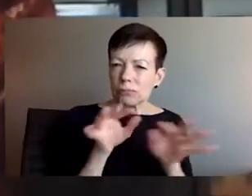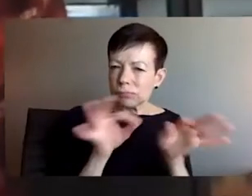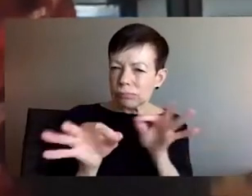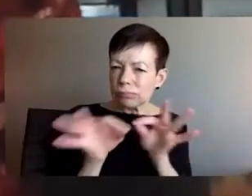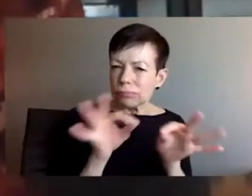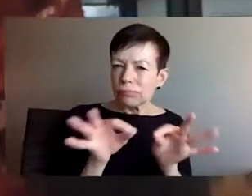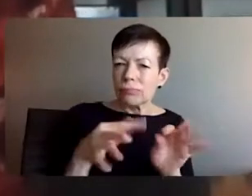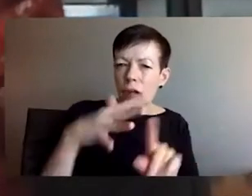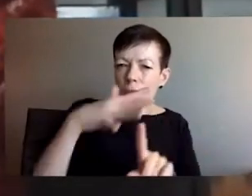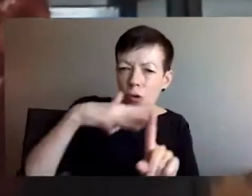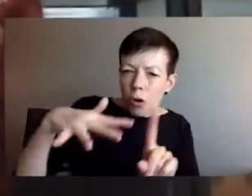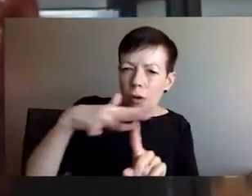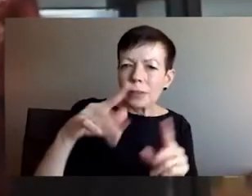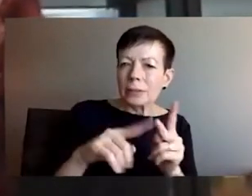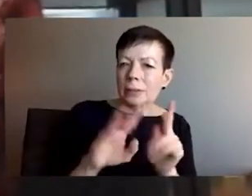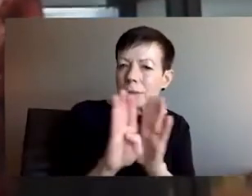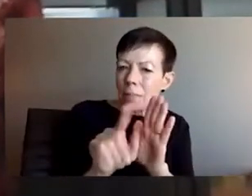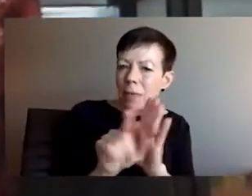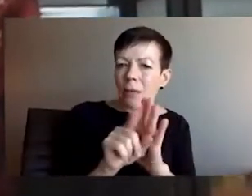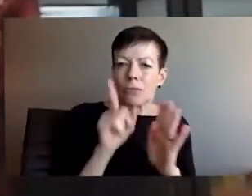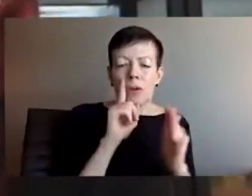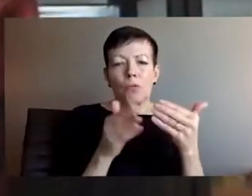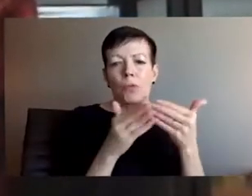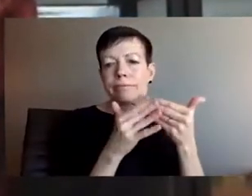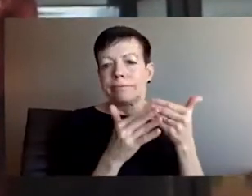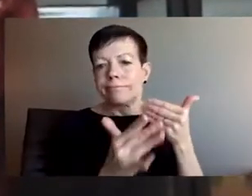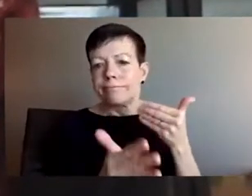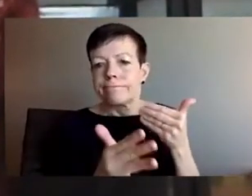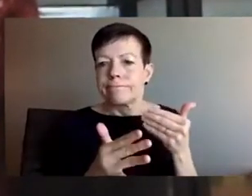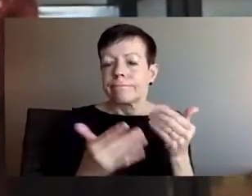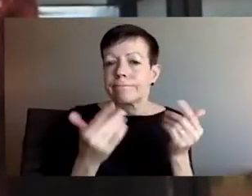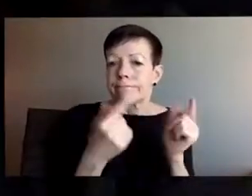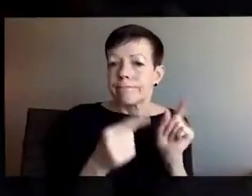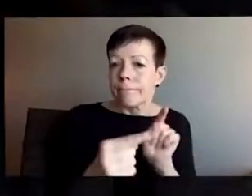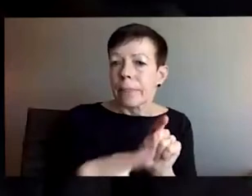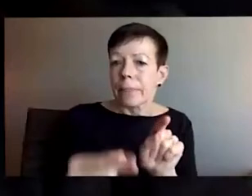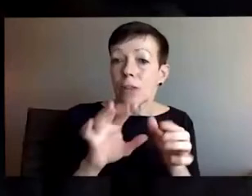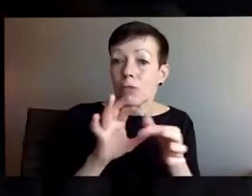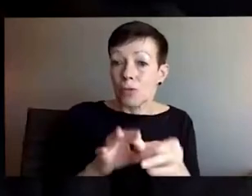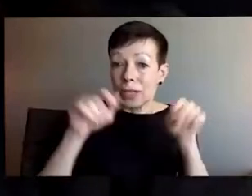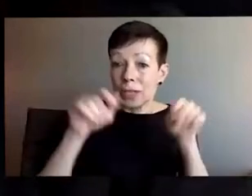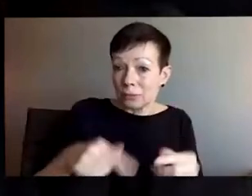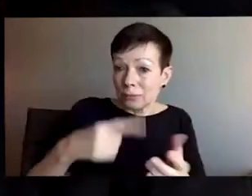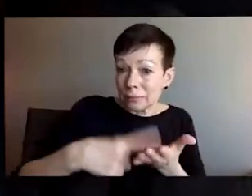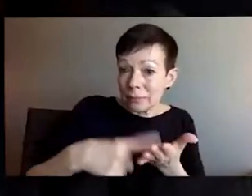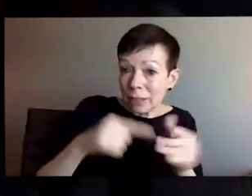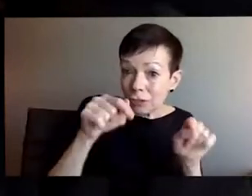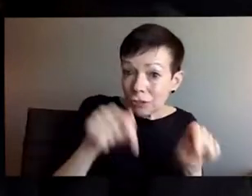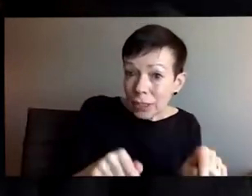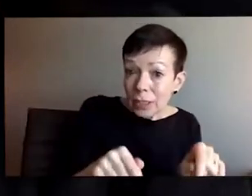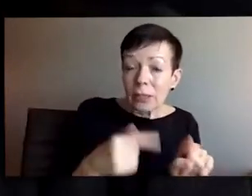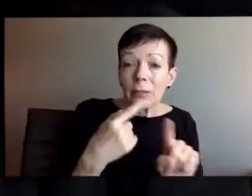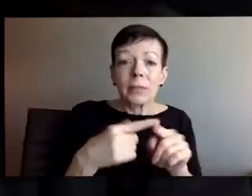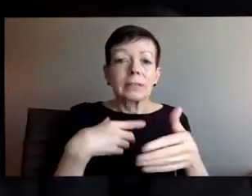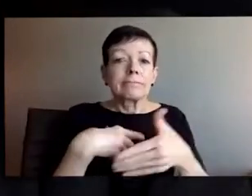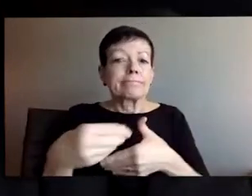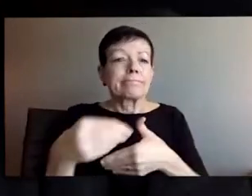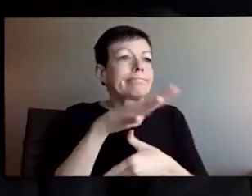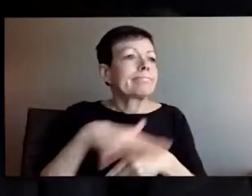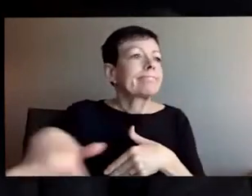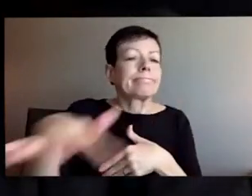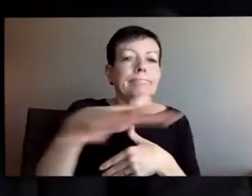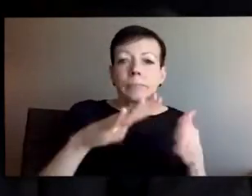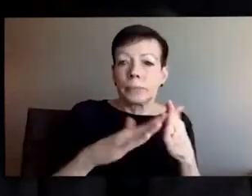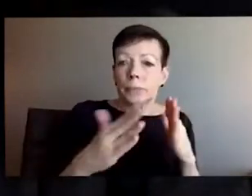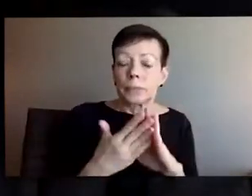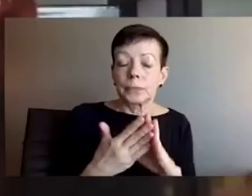you, Jessica. I think you've laid